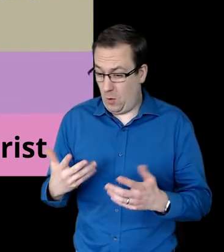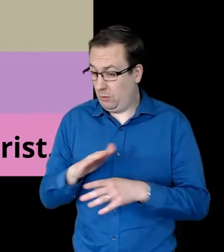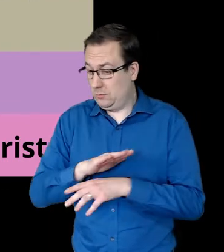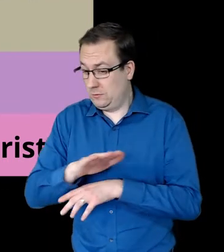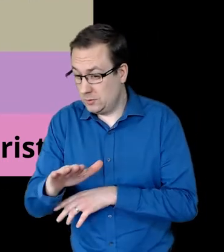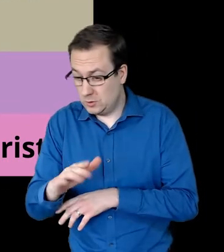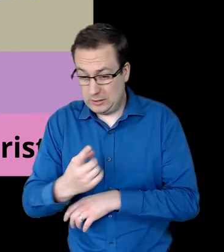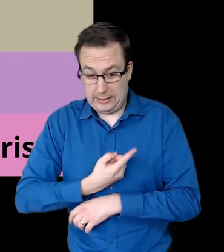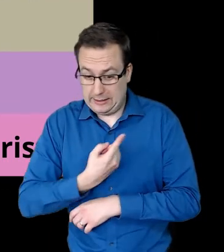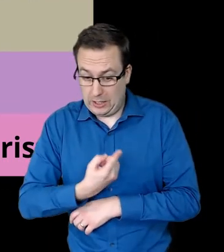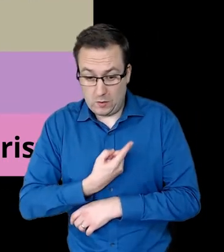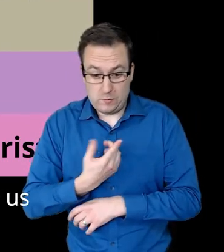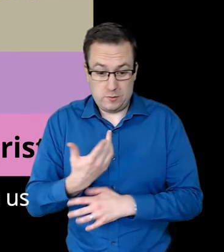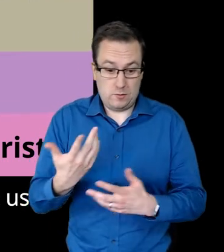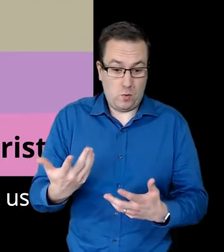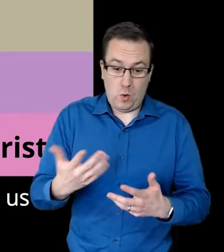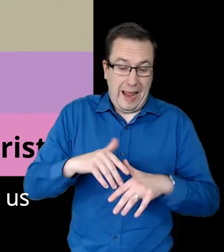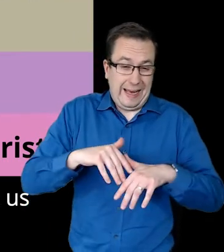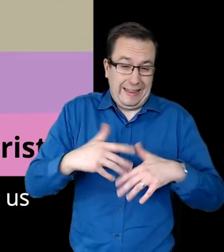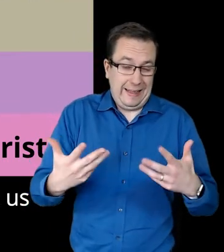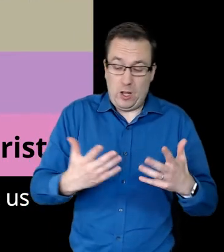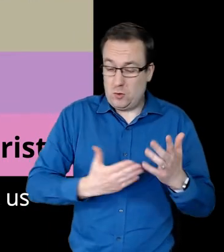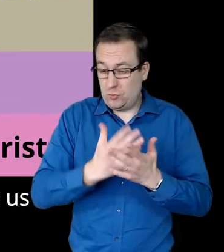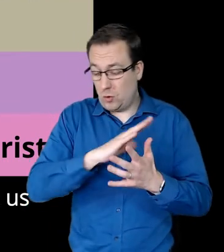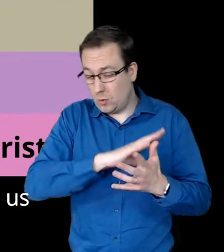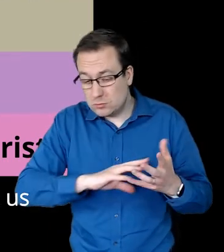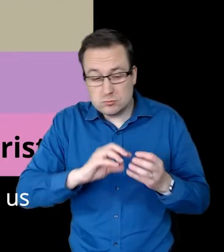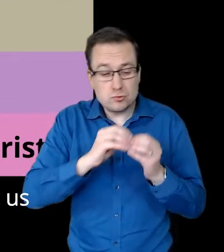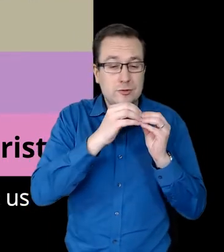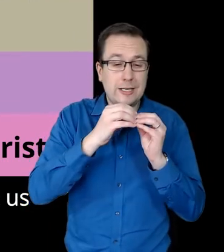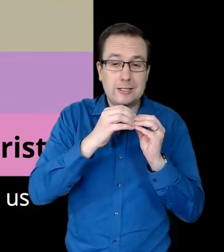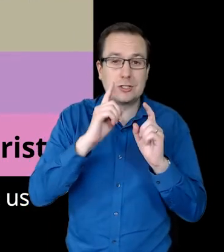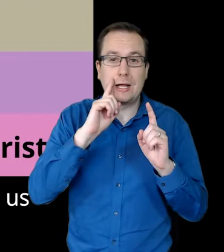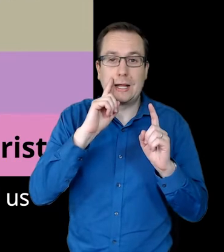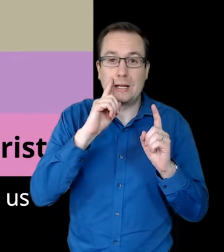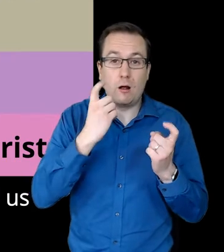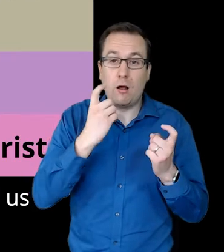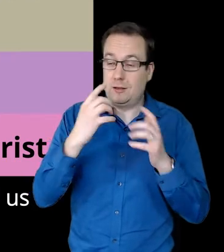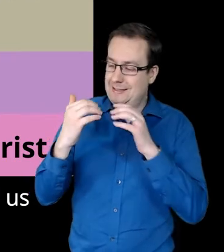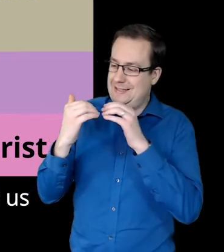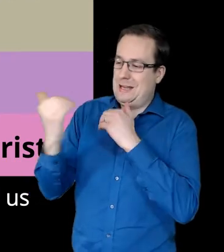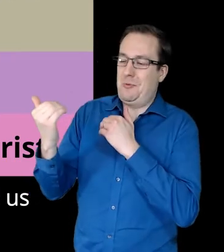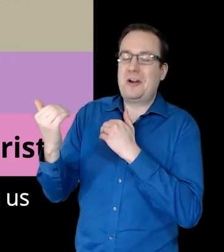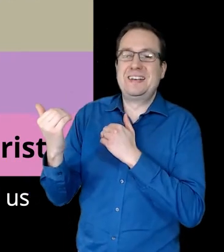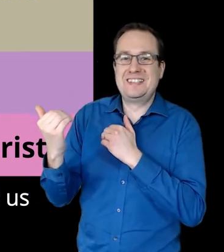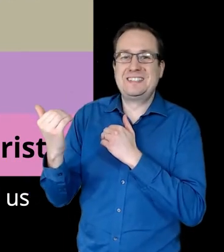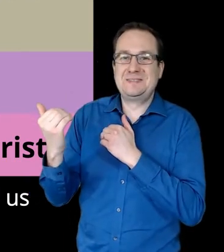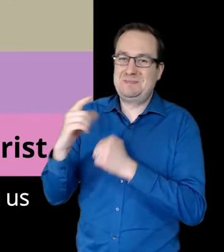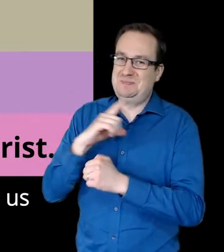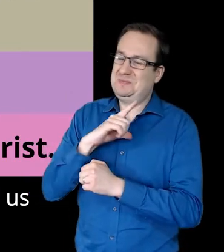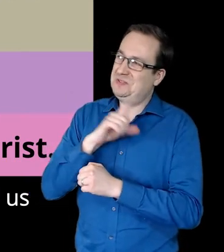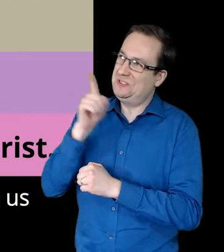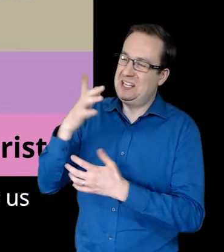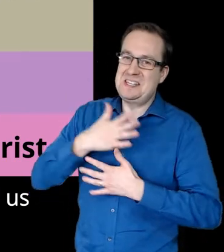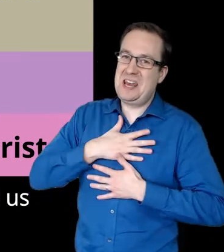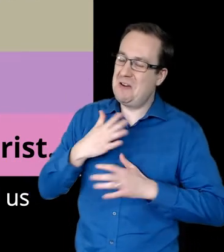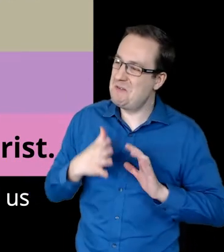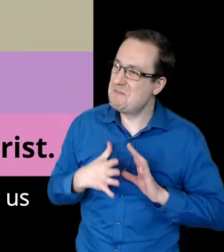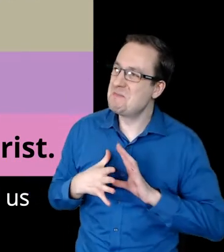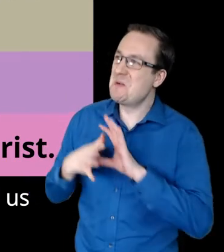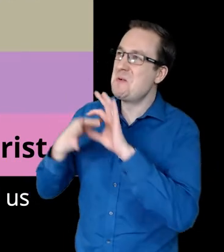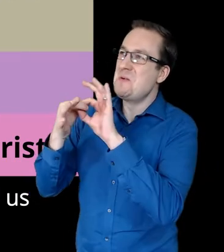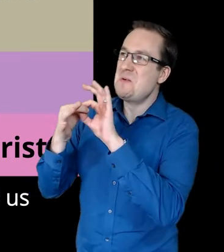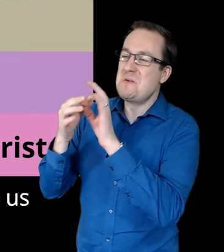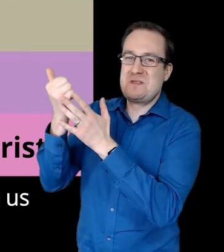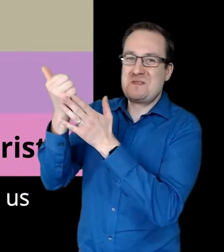we become, nor anything else in creation, will be able to separate us from the love of God and God's